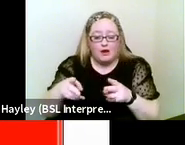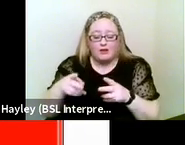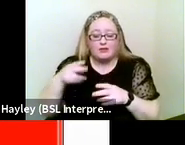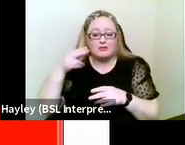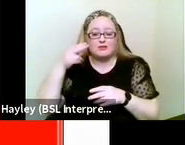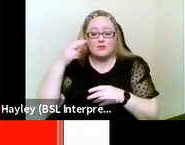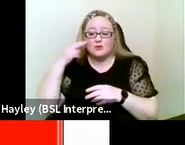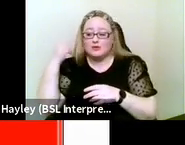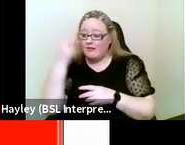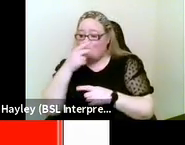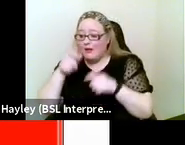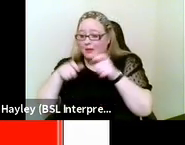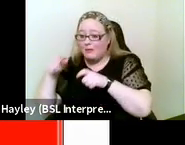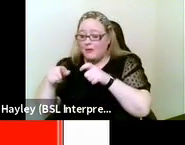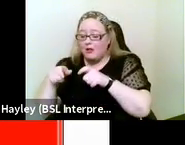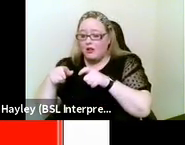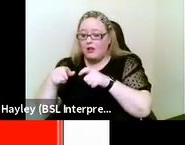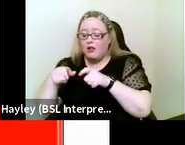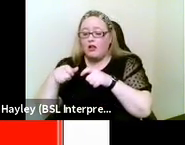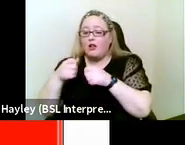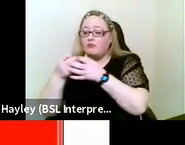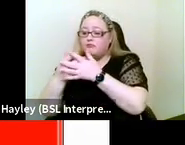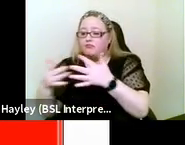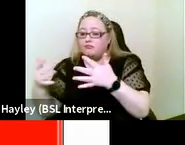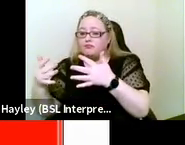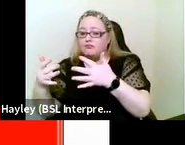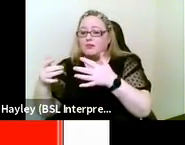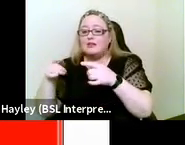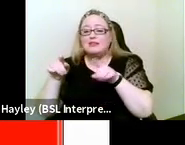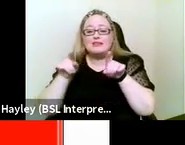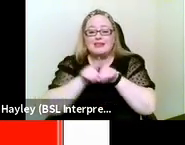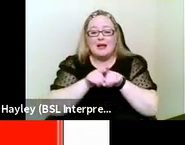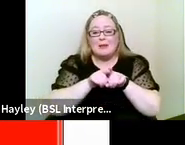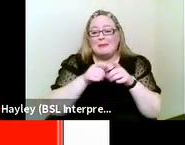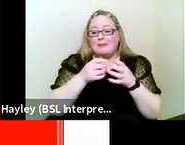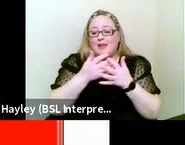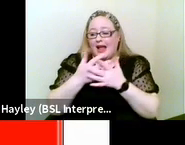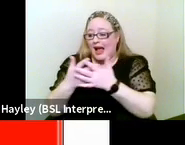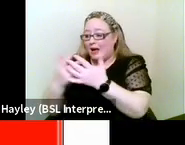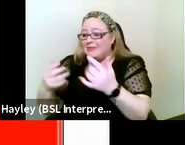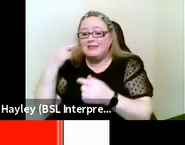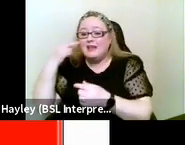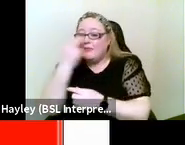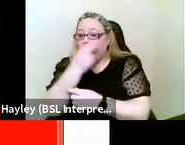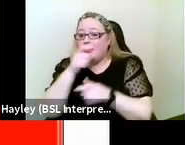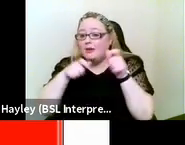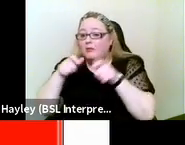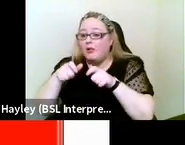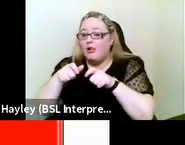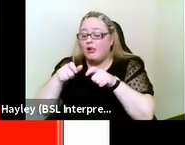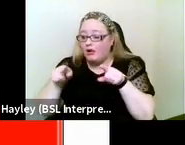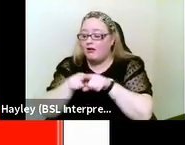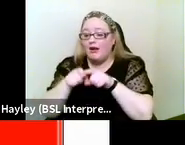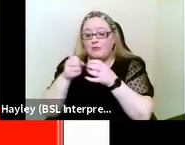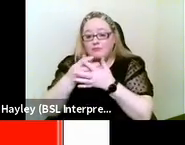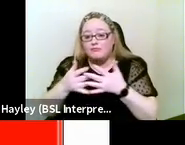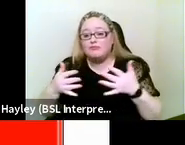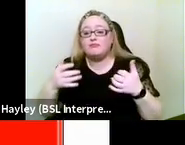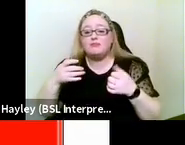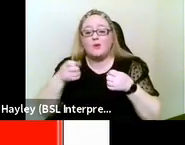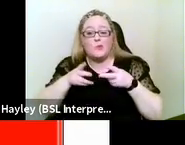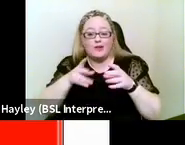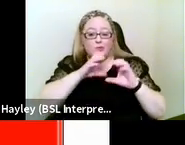deafblind people as there are deafblind people. But here's just an overview of some of them. We're really